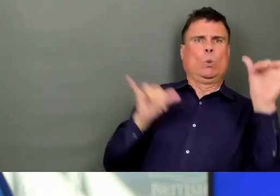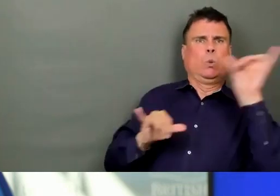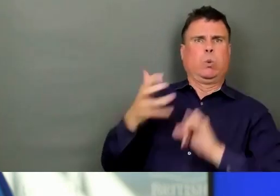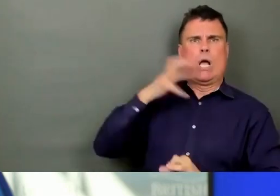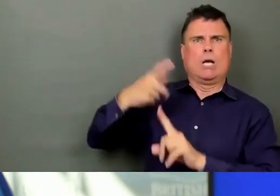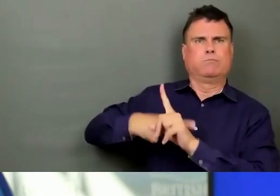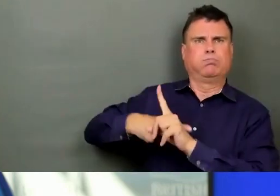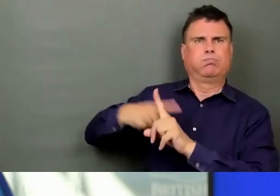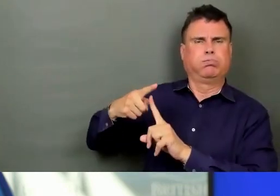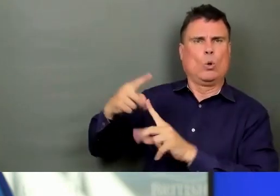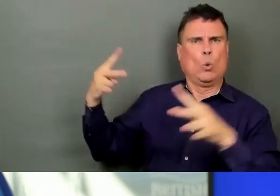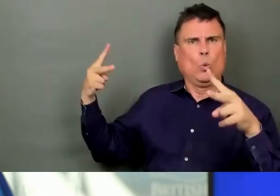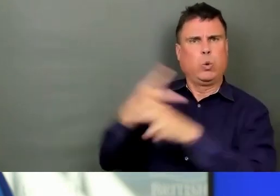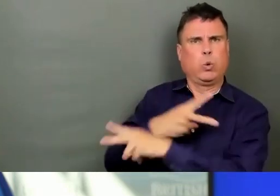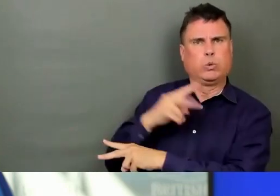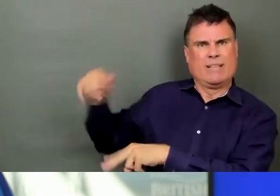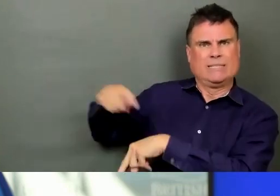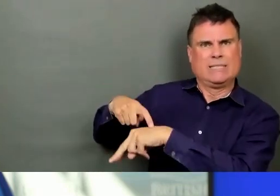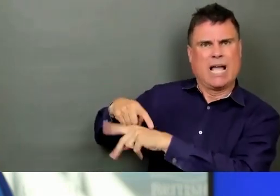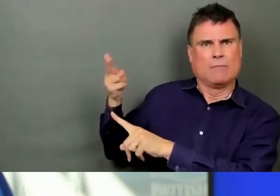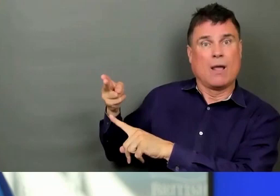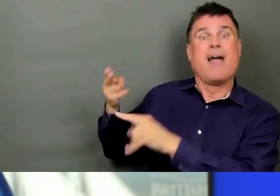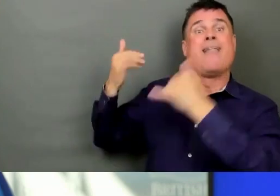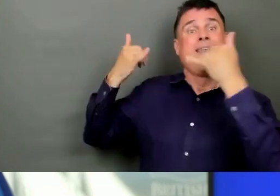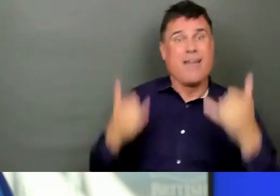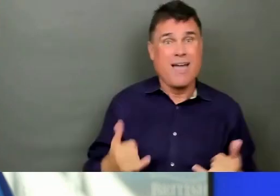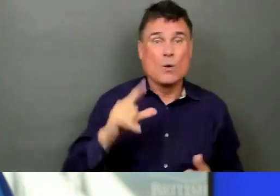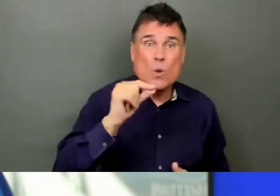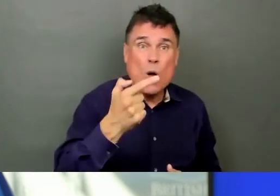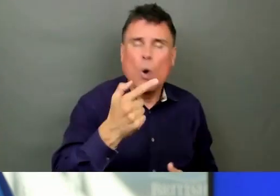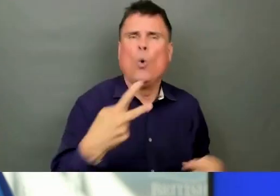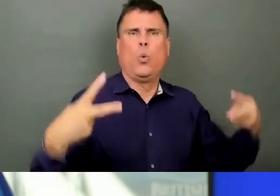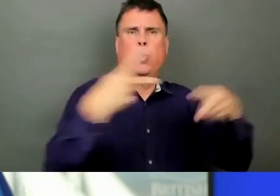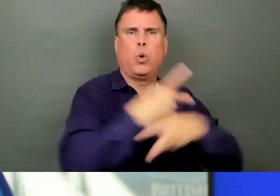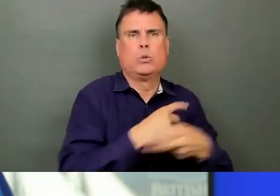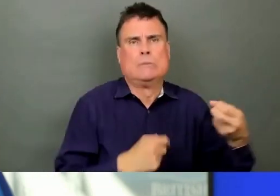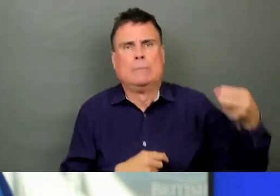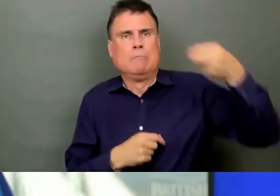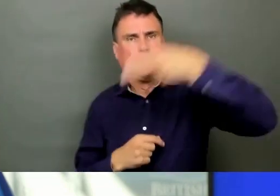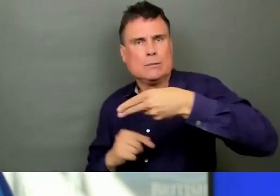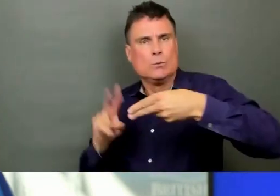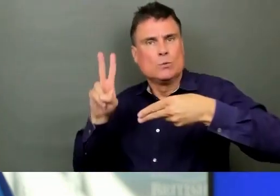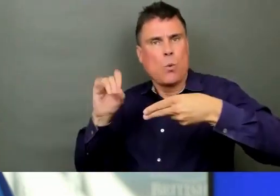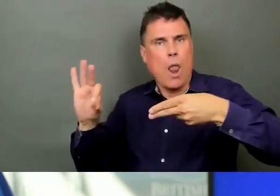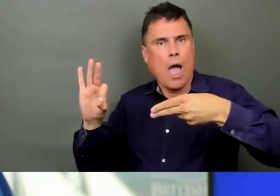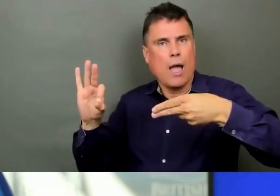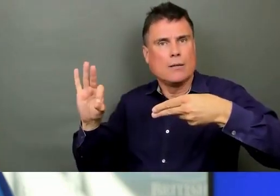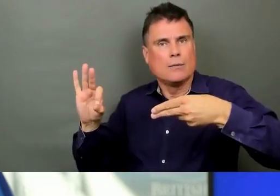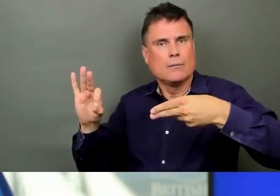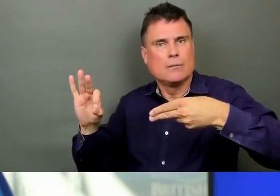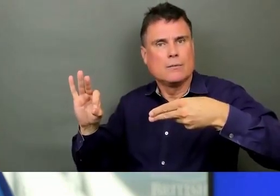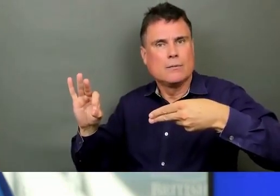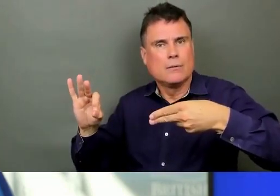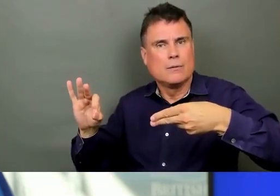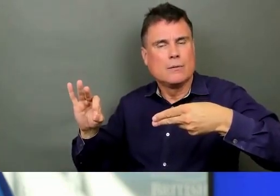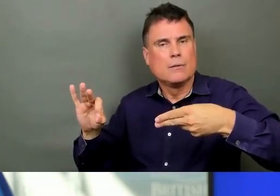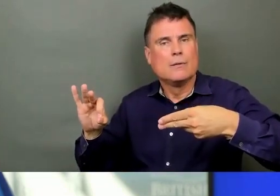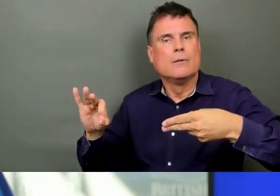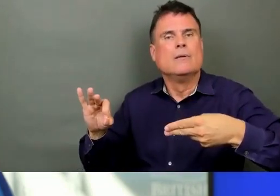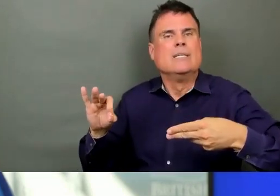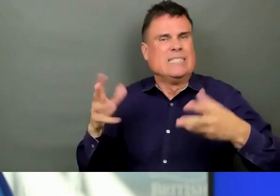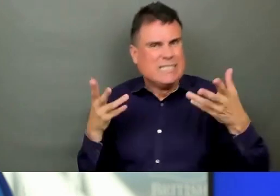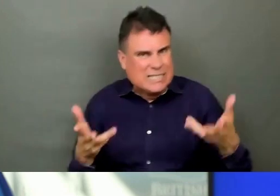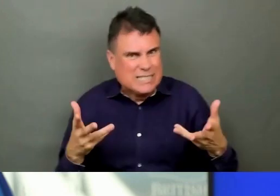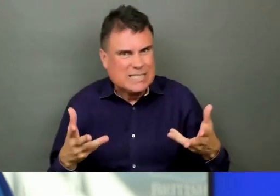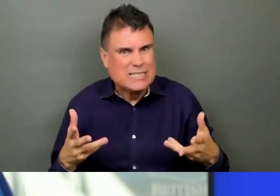a comprehensive examination of that going on by the coroner. That, of course, focuses on those people who passed away in